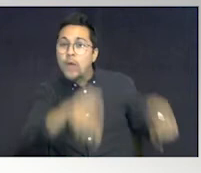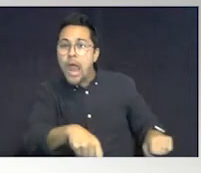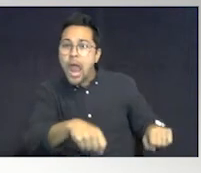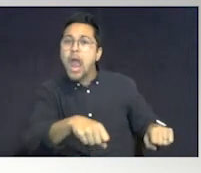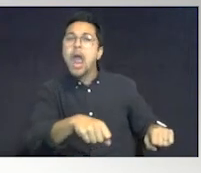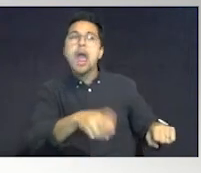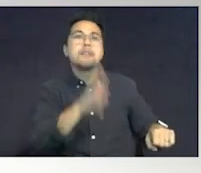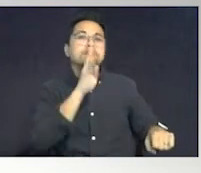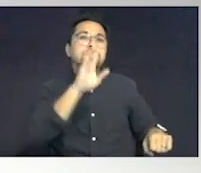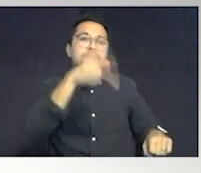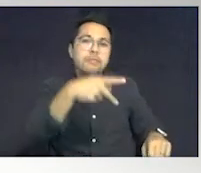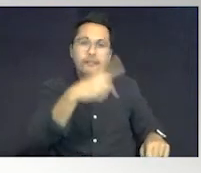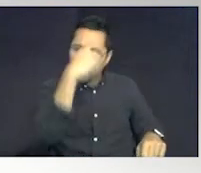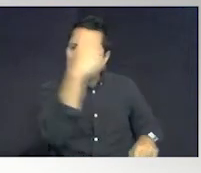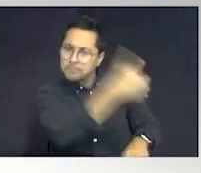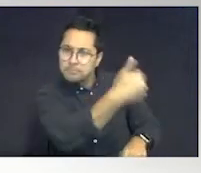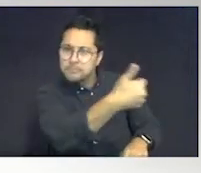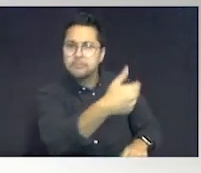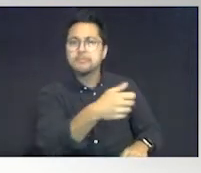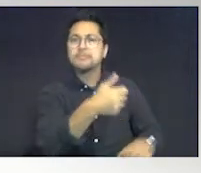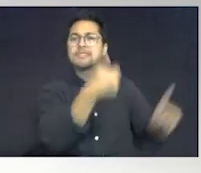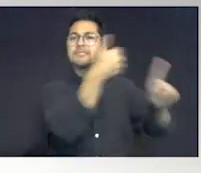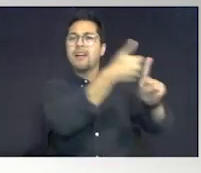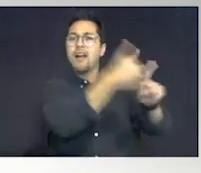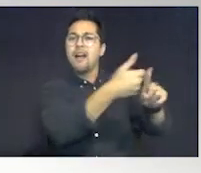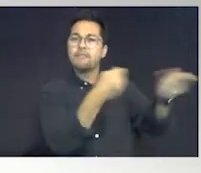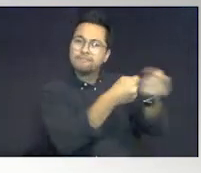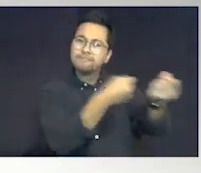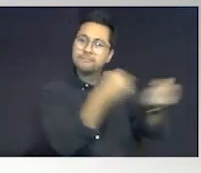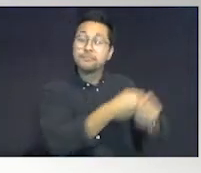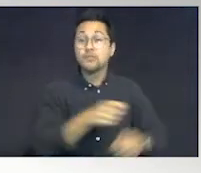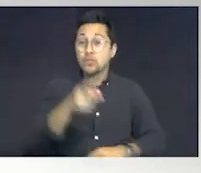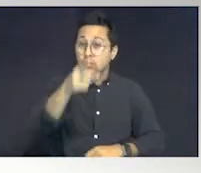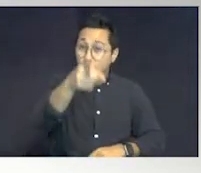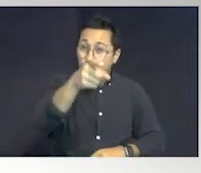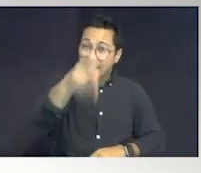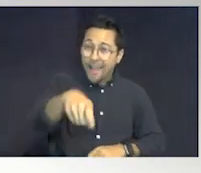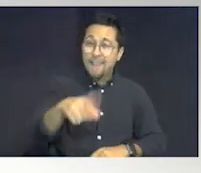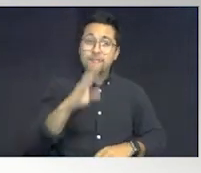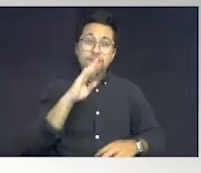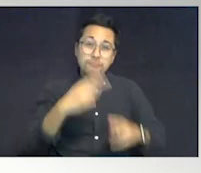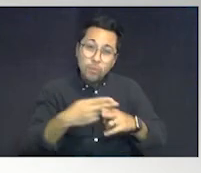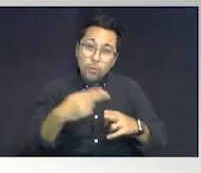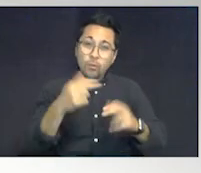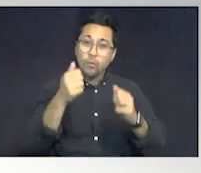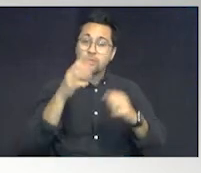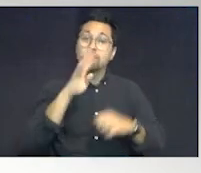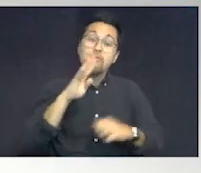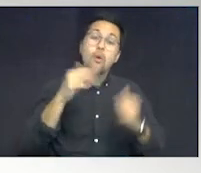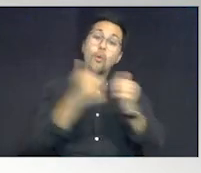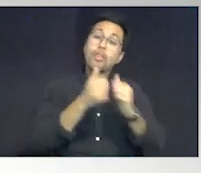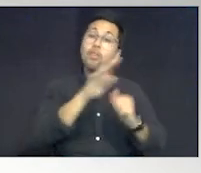self-advocate. You need to talk to your child about the fact that they have autism.